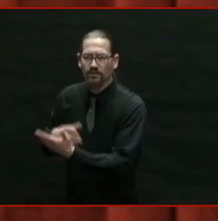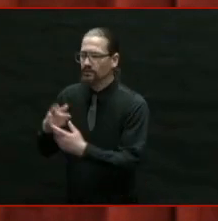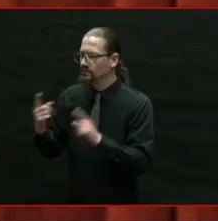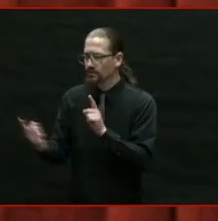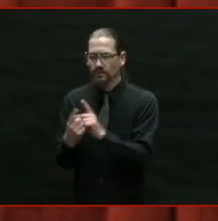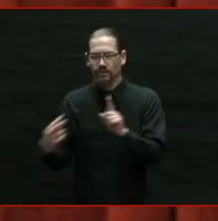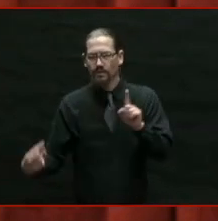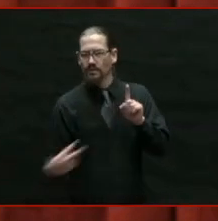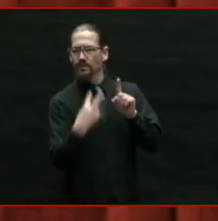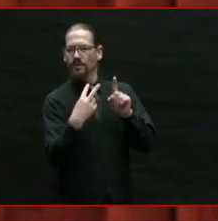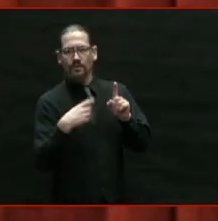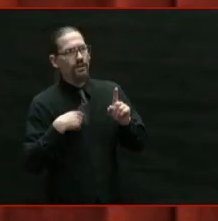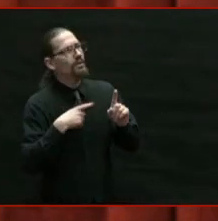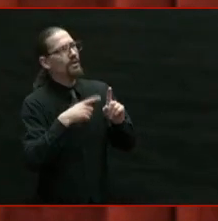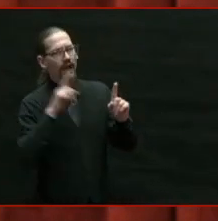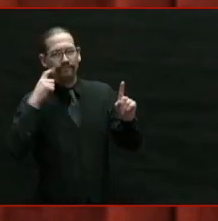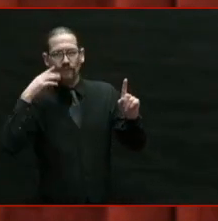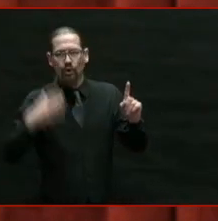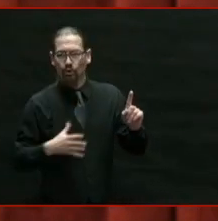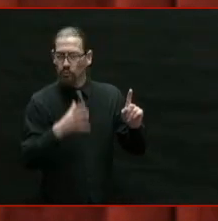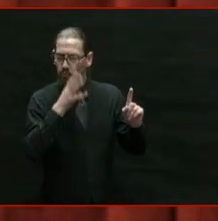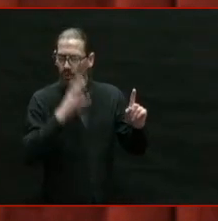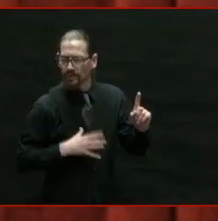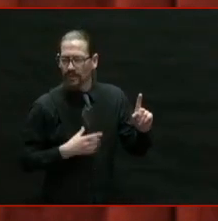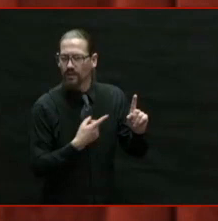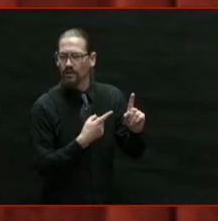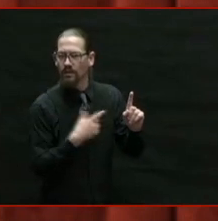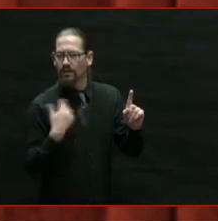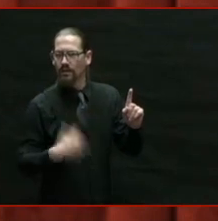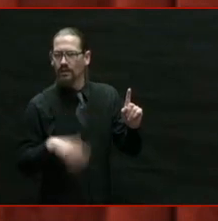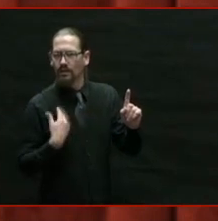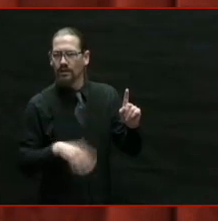And you see the hope and the optimism in their eyes.